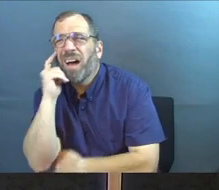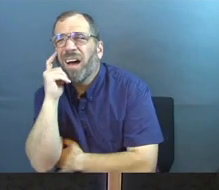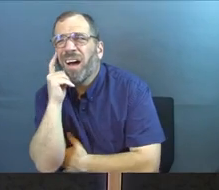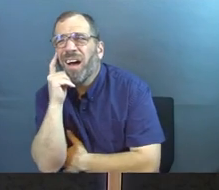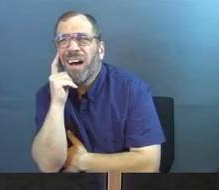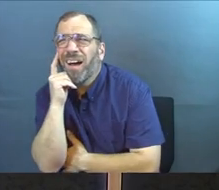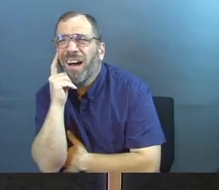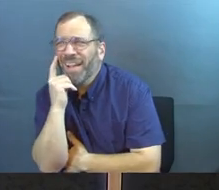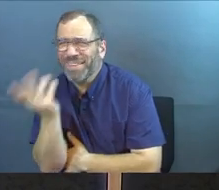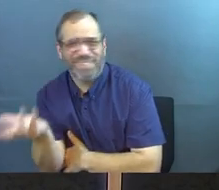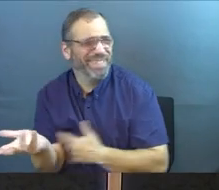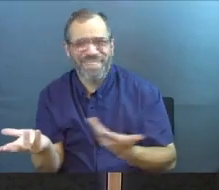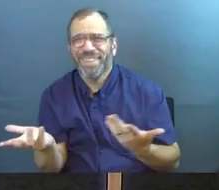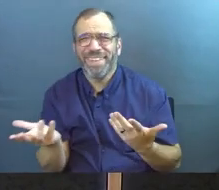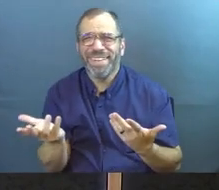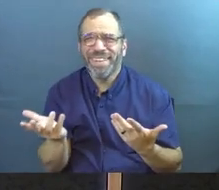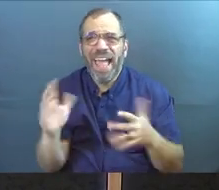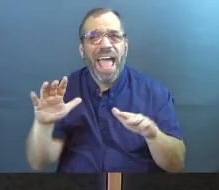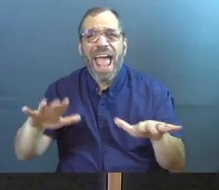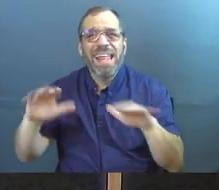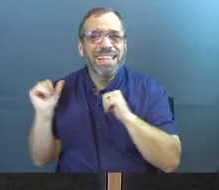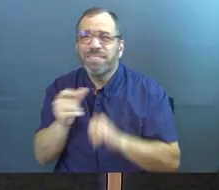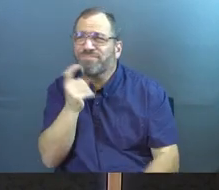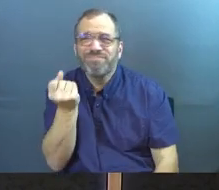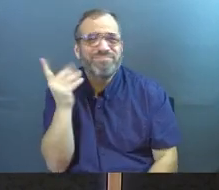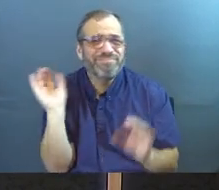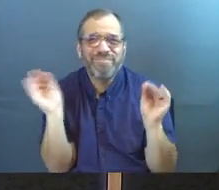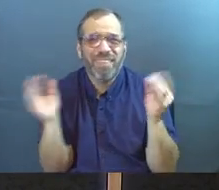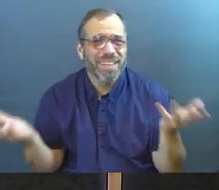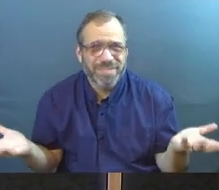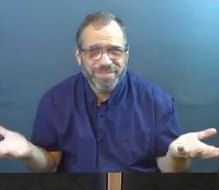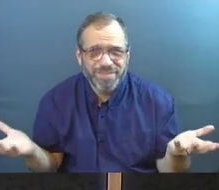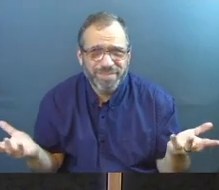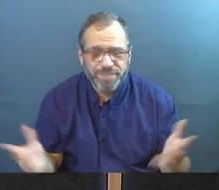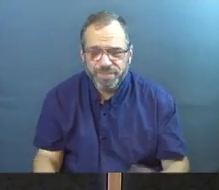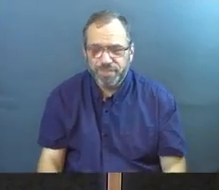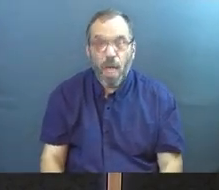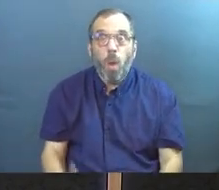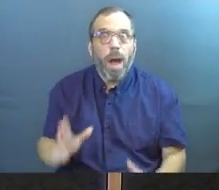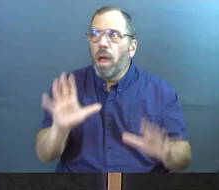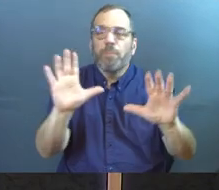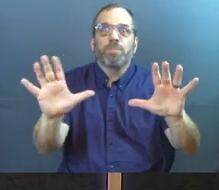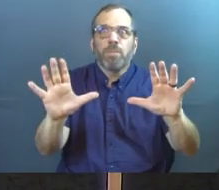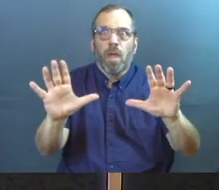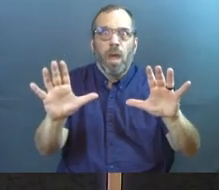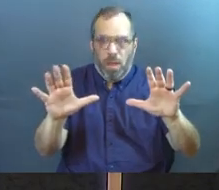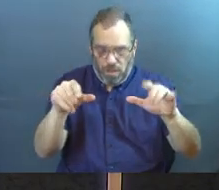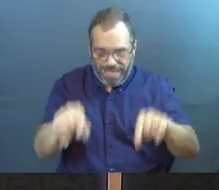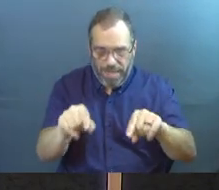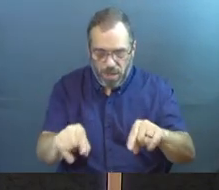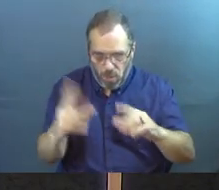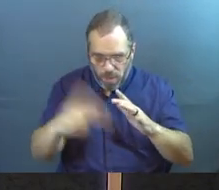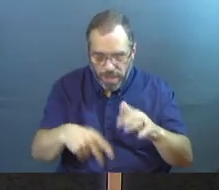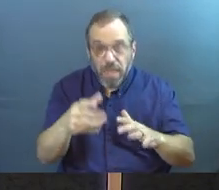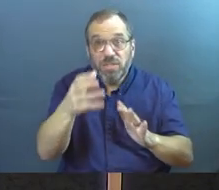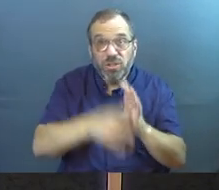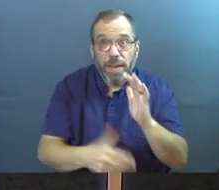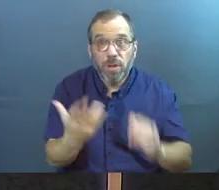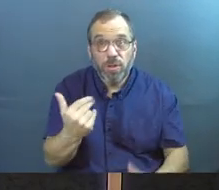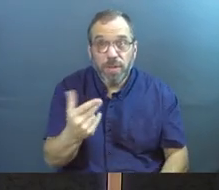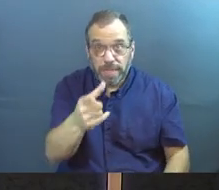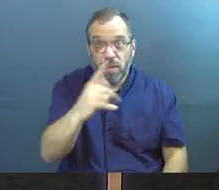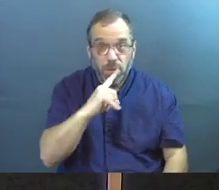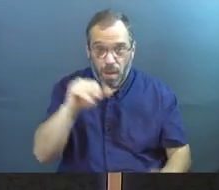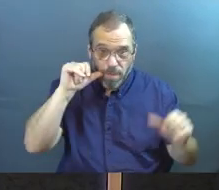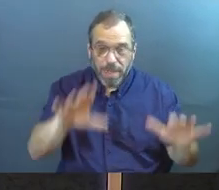to them, and they're going to walk away from the seashore and not understand any of this. Because the whole rest of this that we're going to read today that's going to